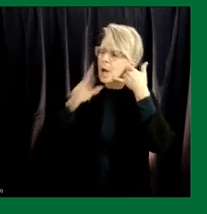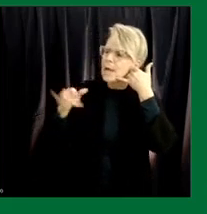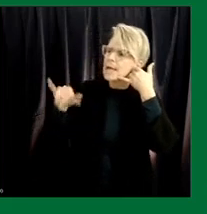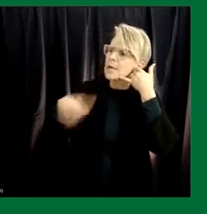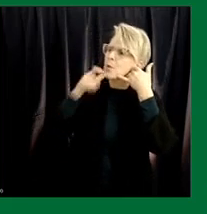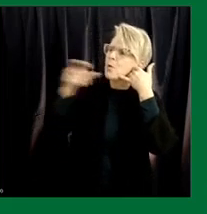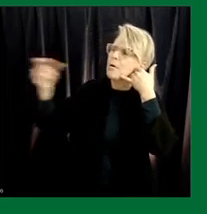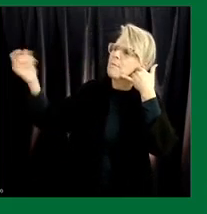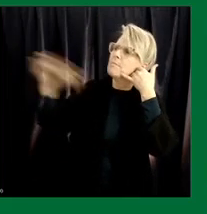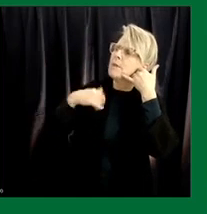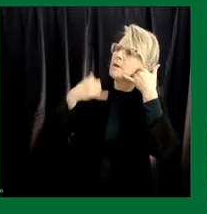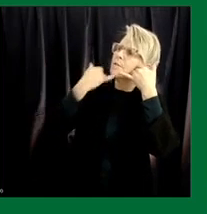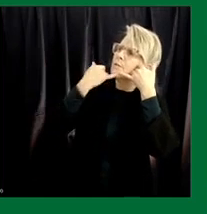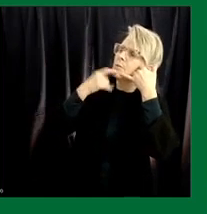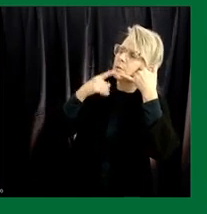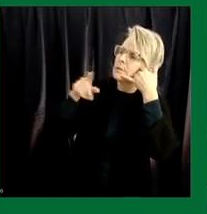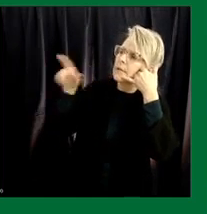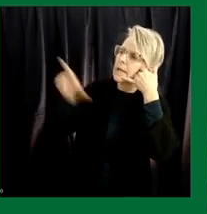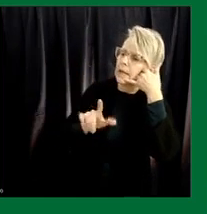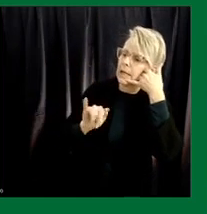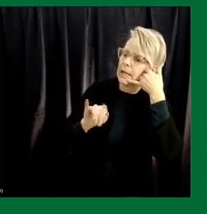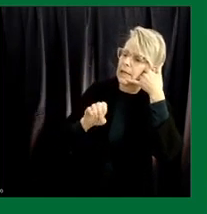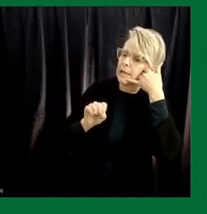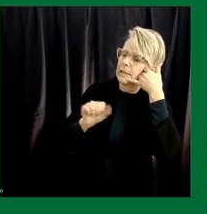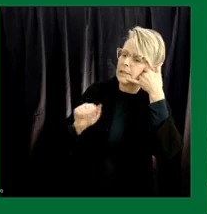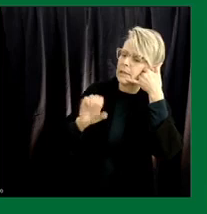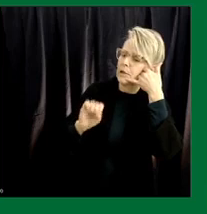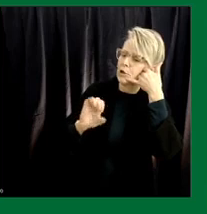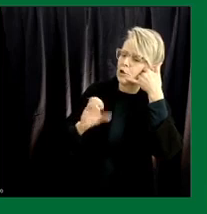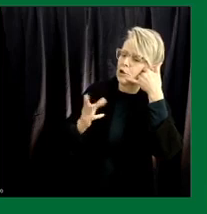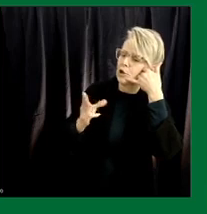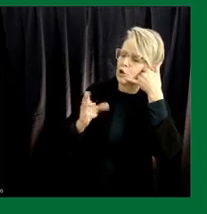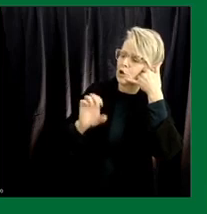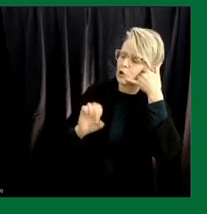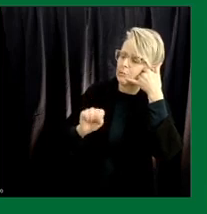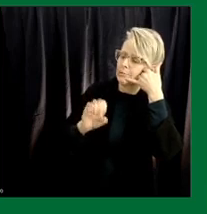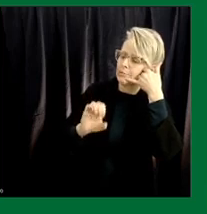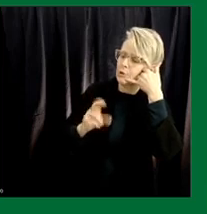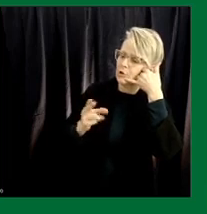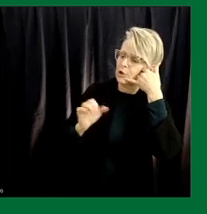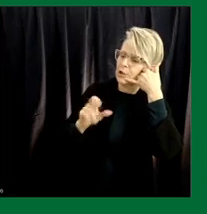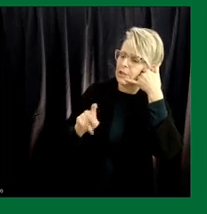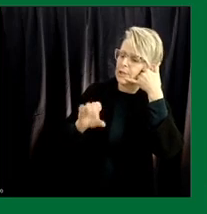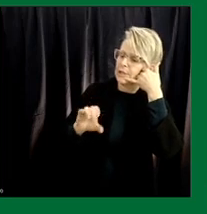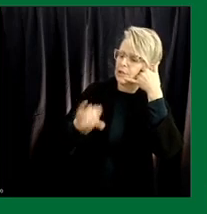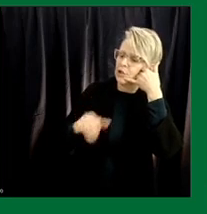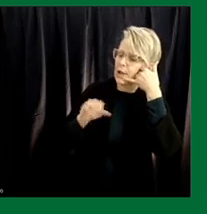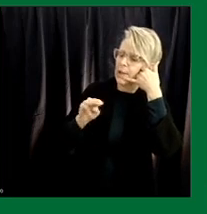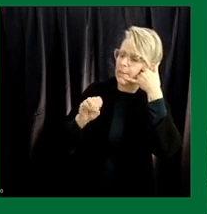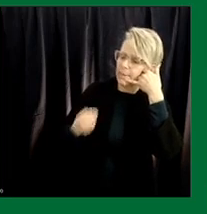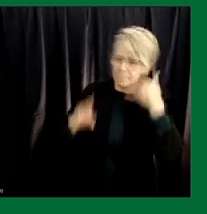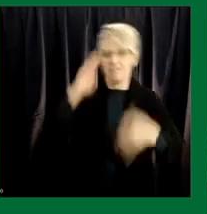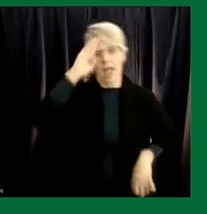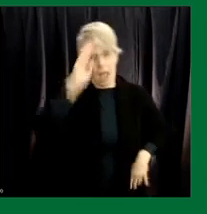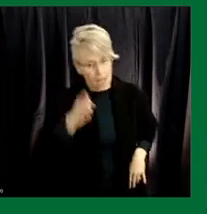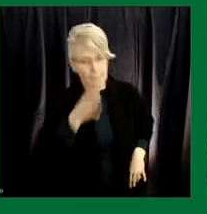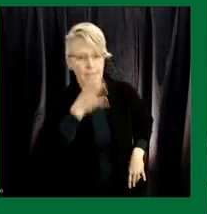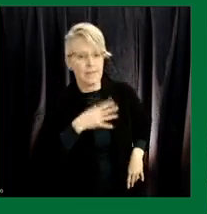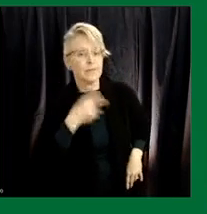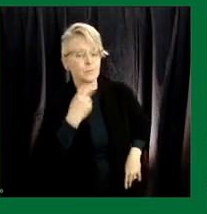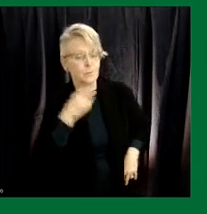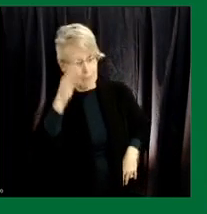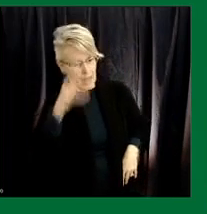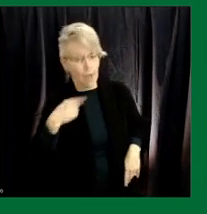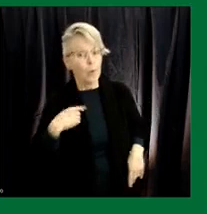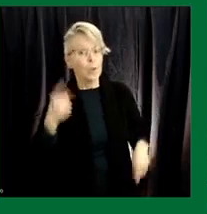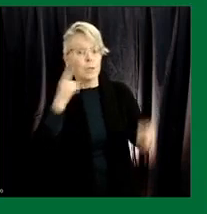we have lisa schick with cjme hi um we've been hearing from people